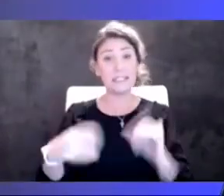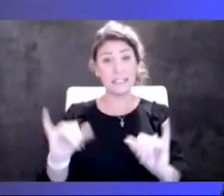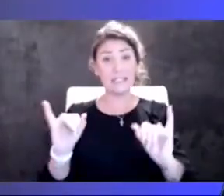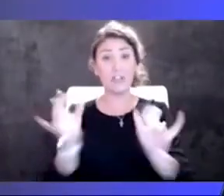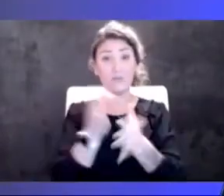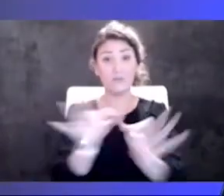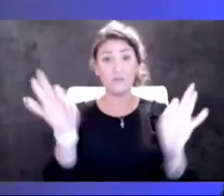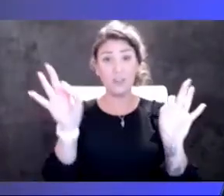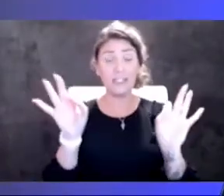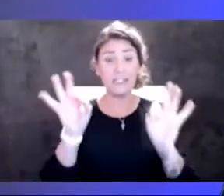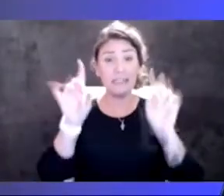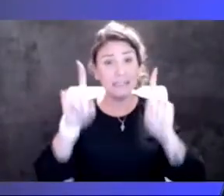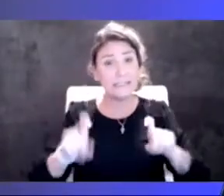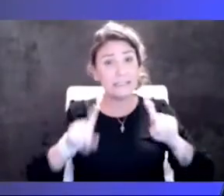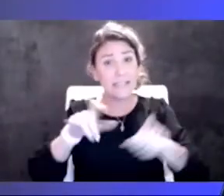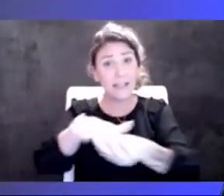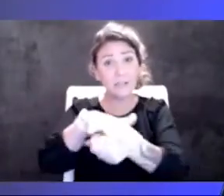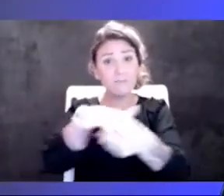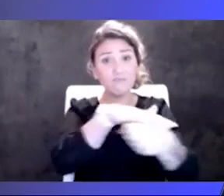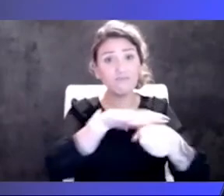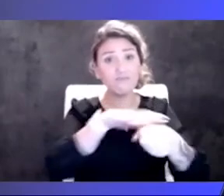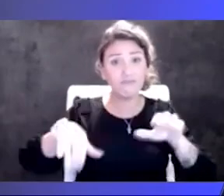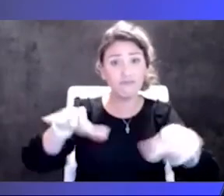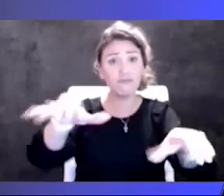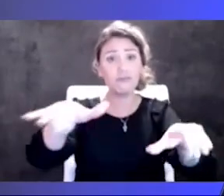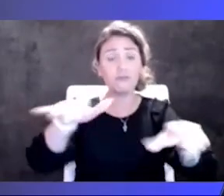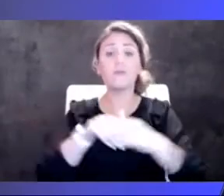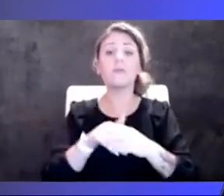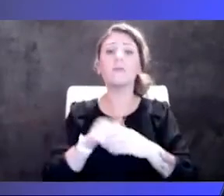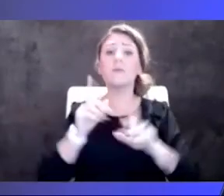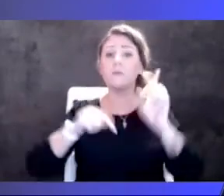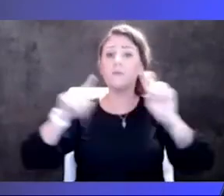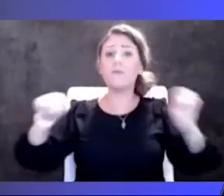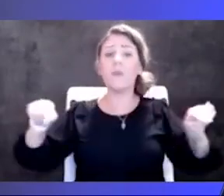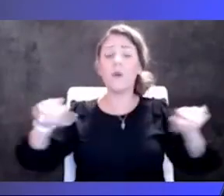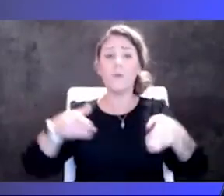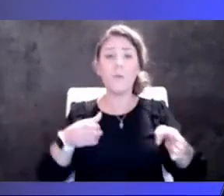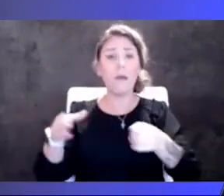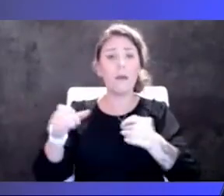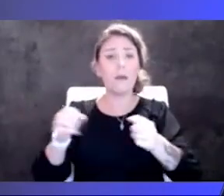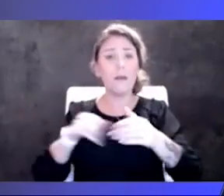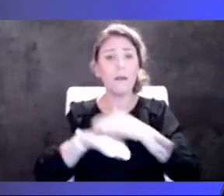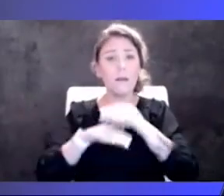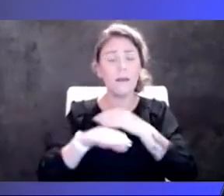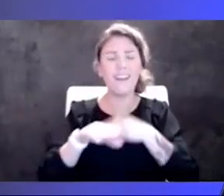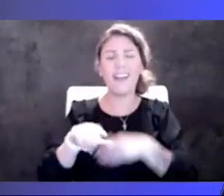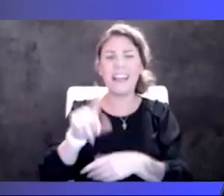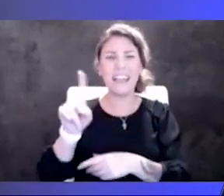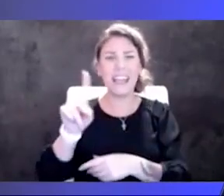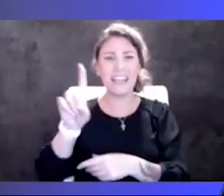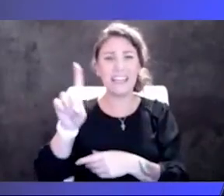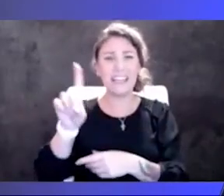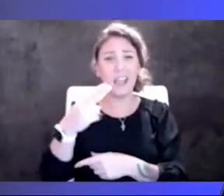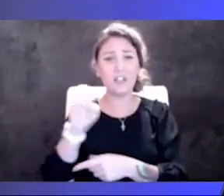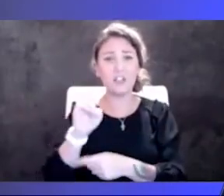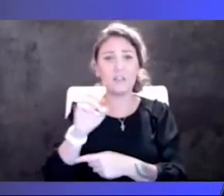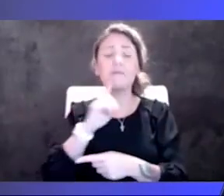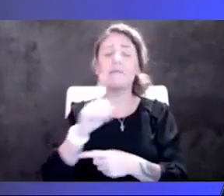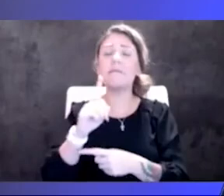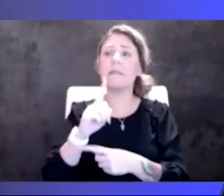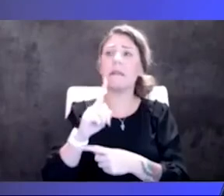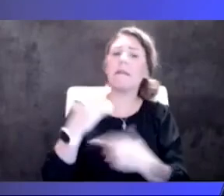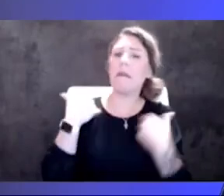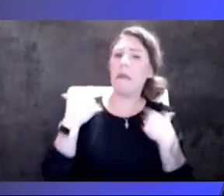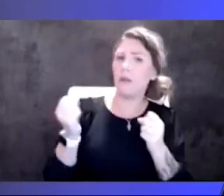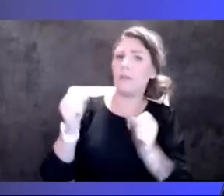sites. And there's, there's a variety of ways to access. I think KDHE, the Kansas Department of Health and Environment does have a website that